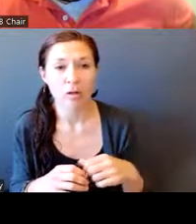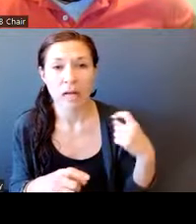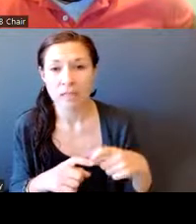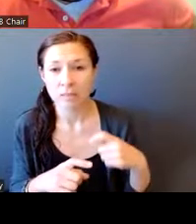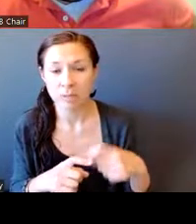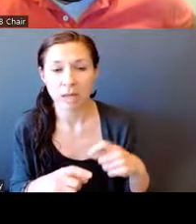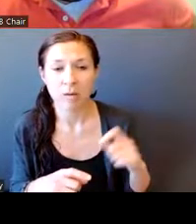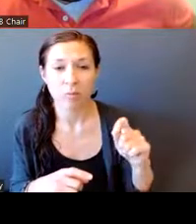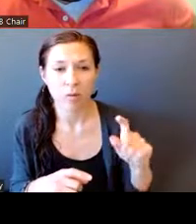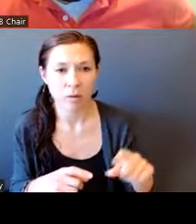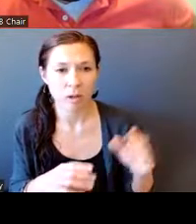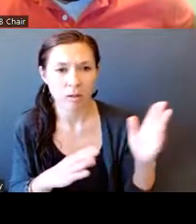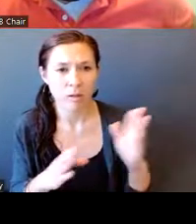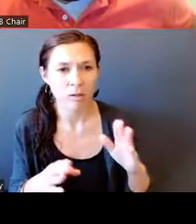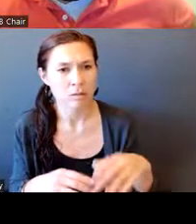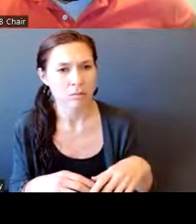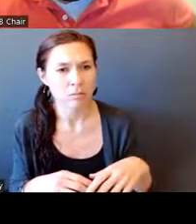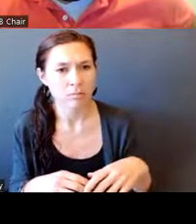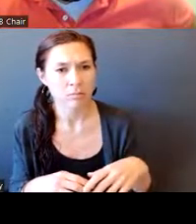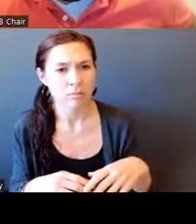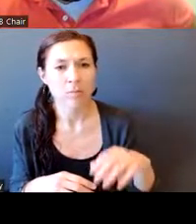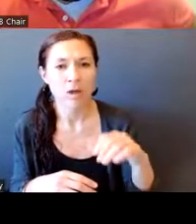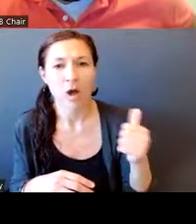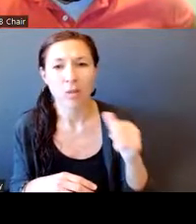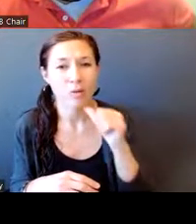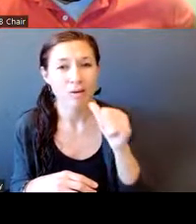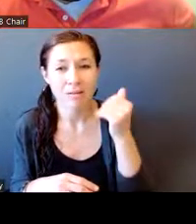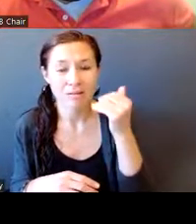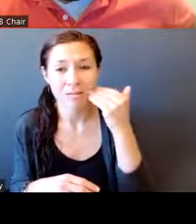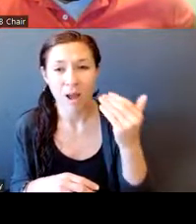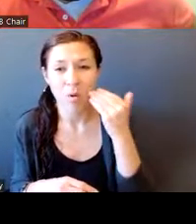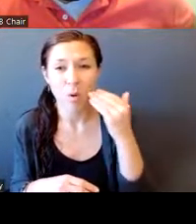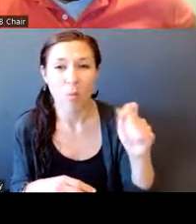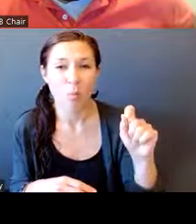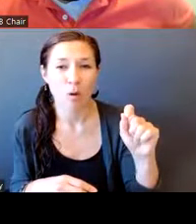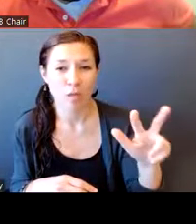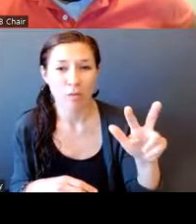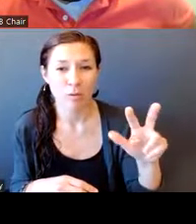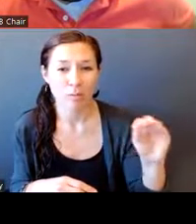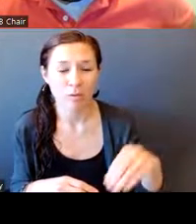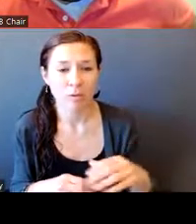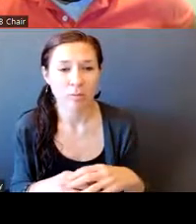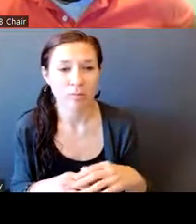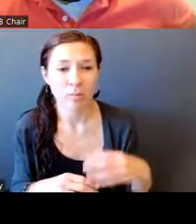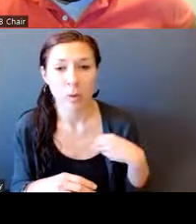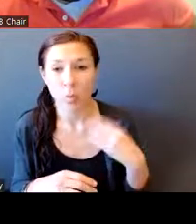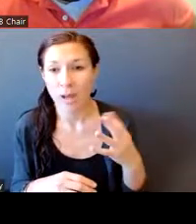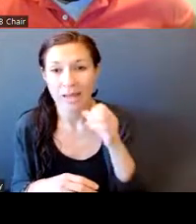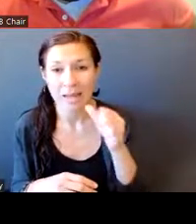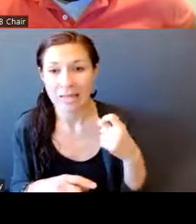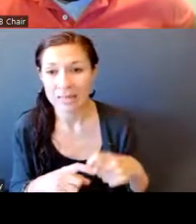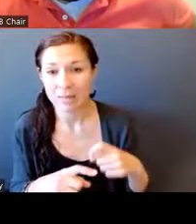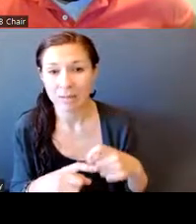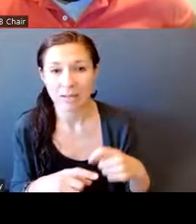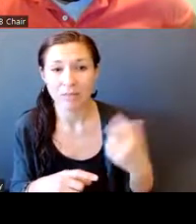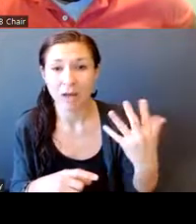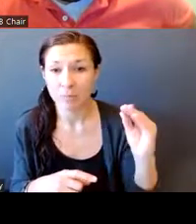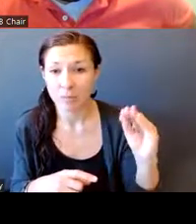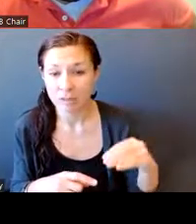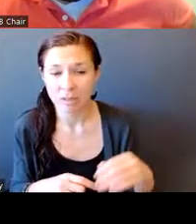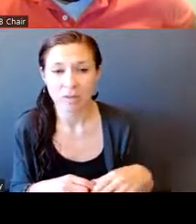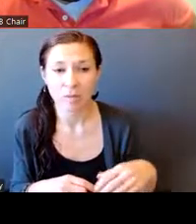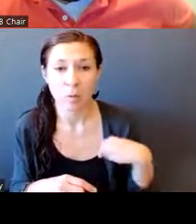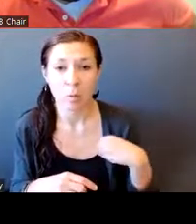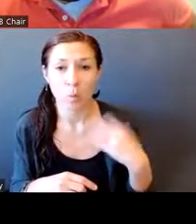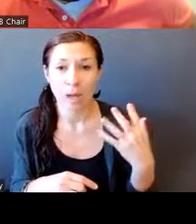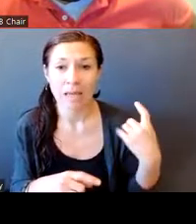1%. Other, unknown ethnicity were 0.3%. White, not Hispanic, was 5%. White